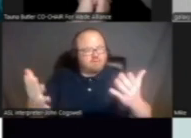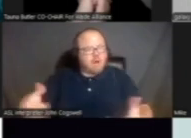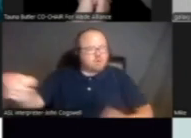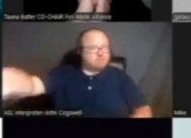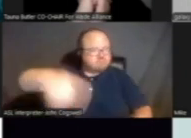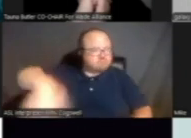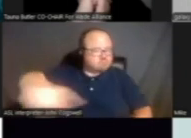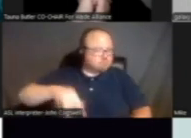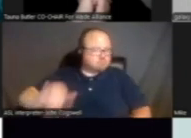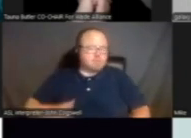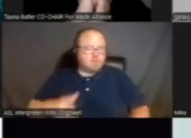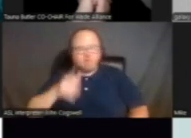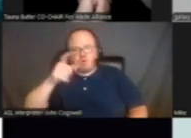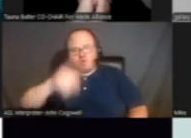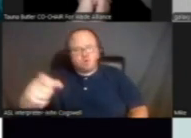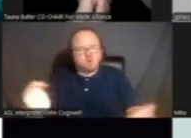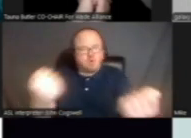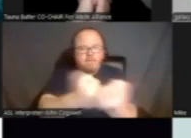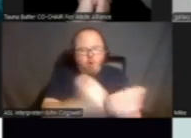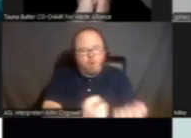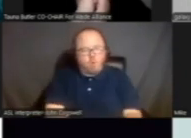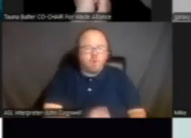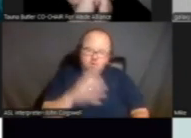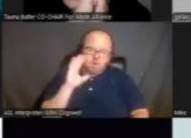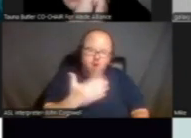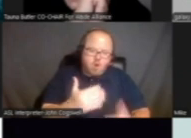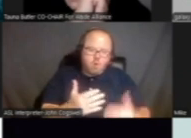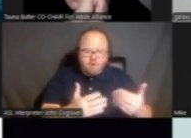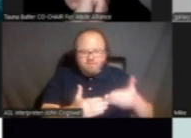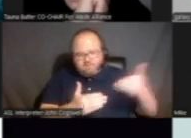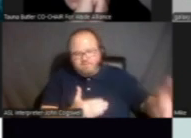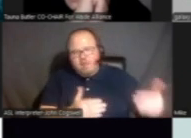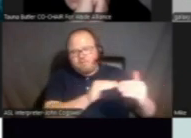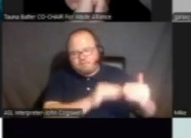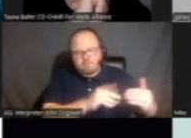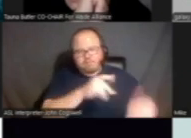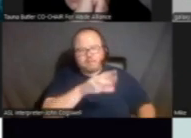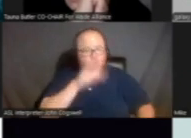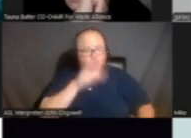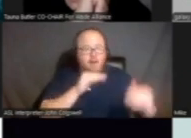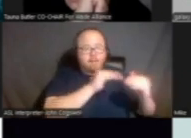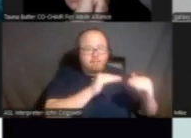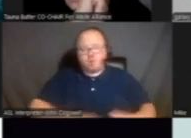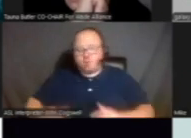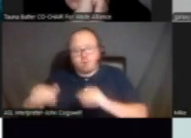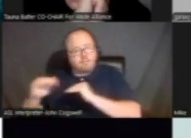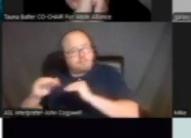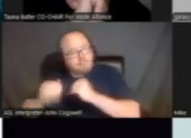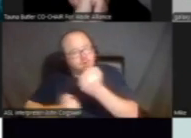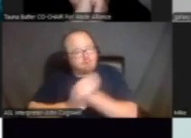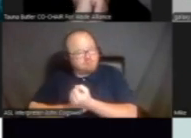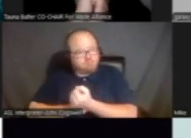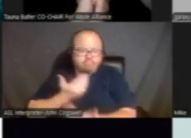also those that support our fellow peers. So as we know, peer-to-peer support is quite evident,